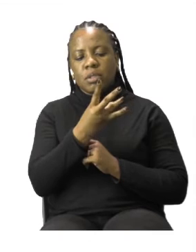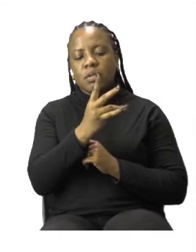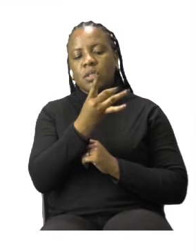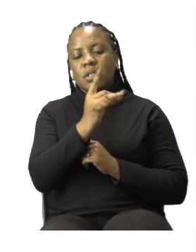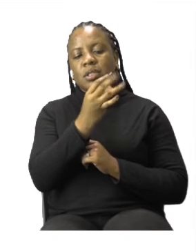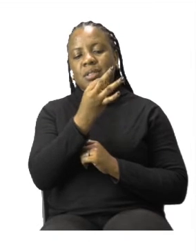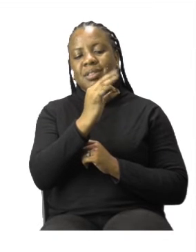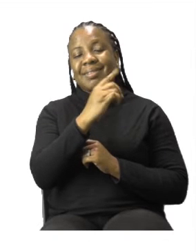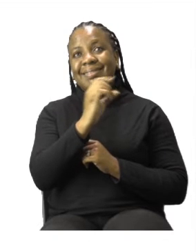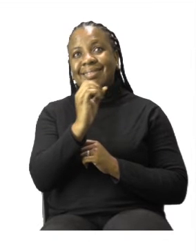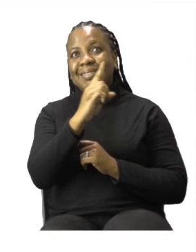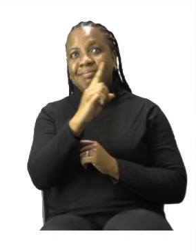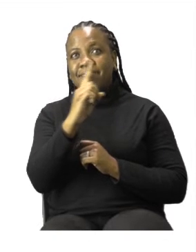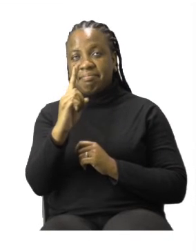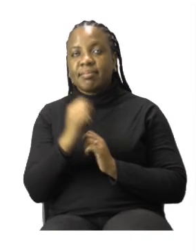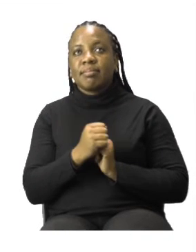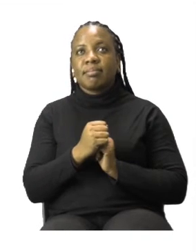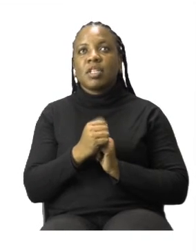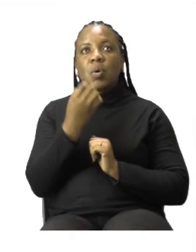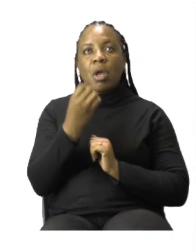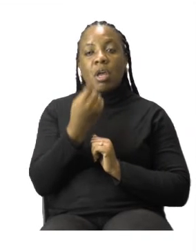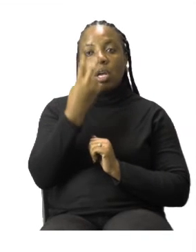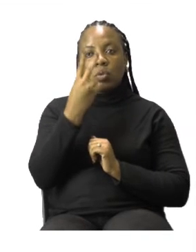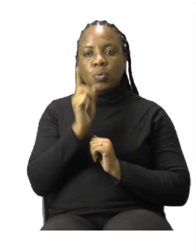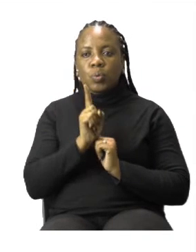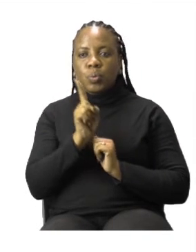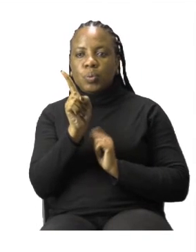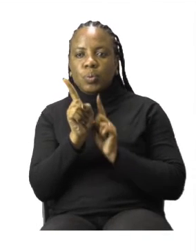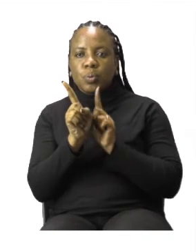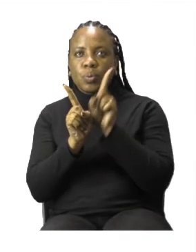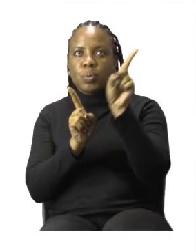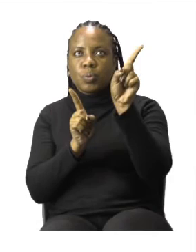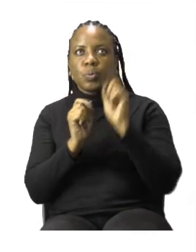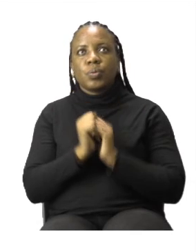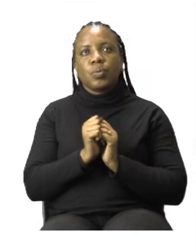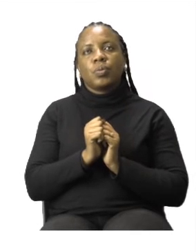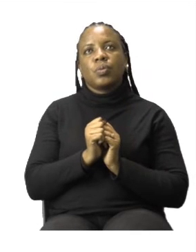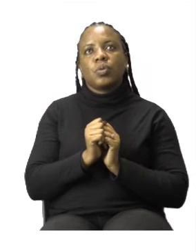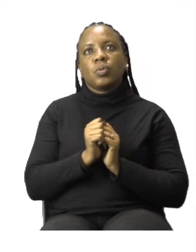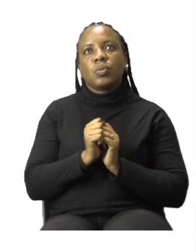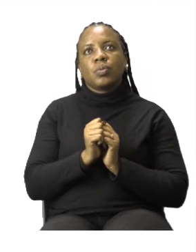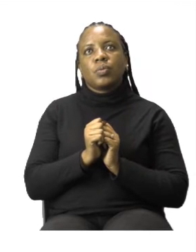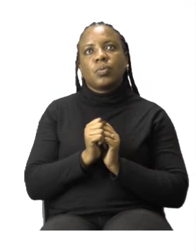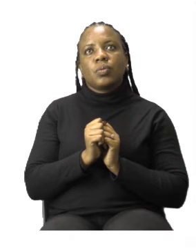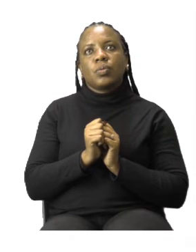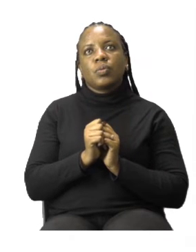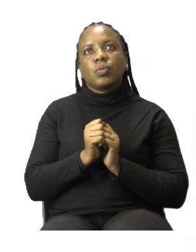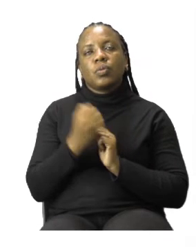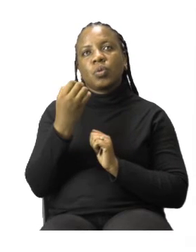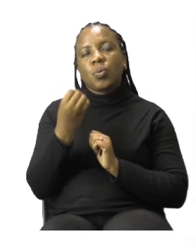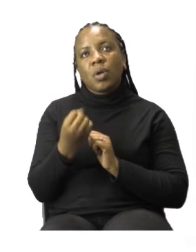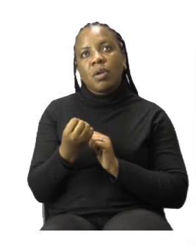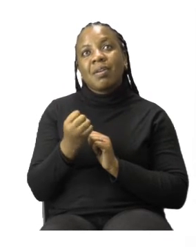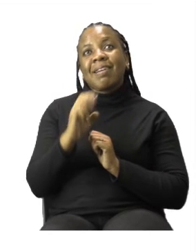two hands on the clock that we call an hour hand and a minute